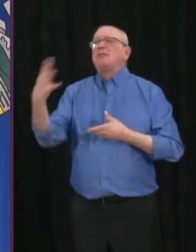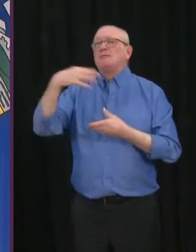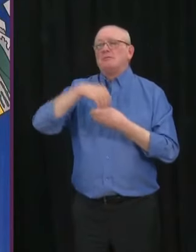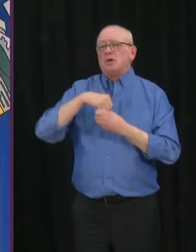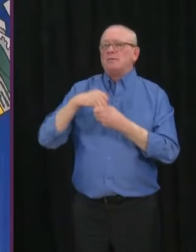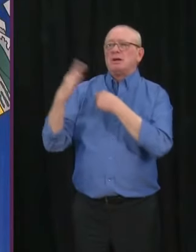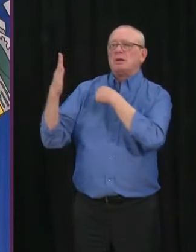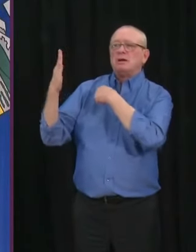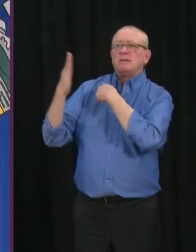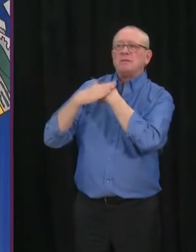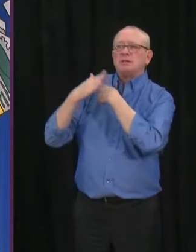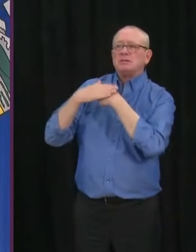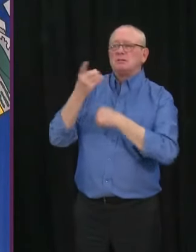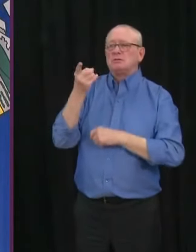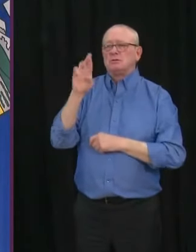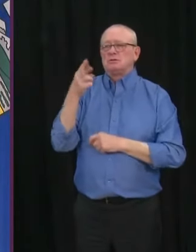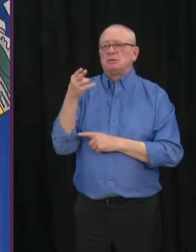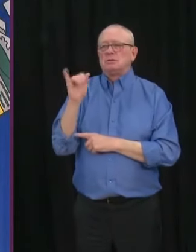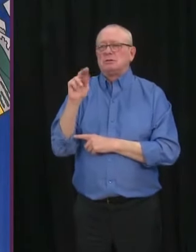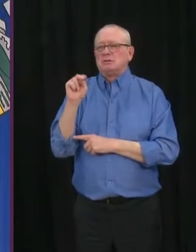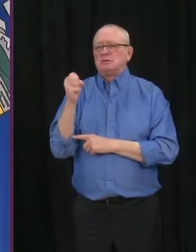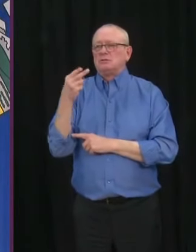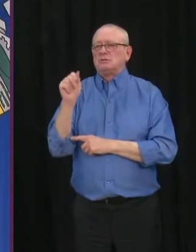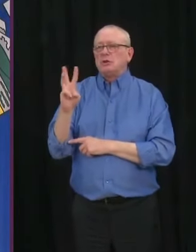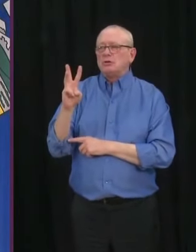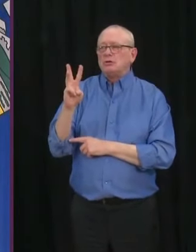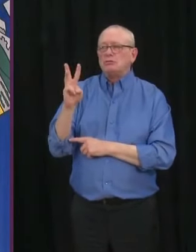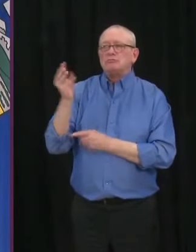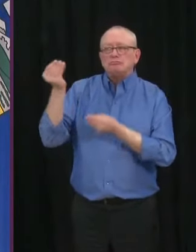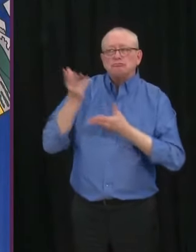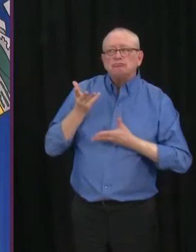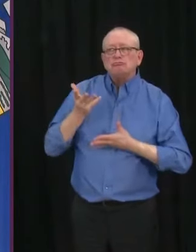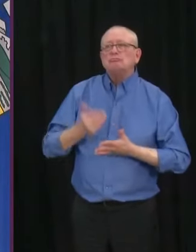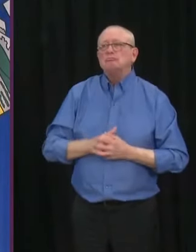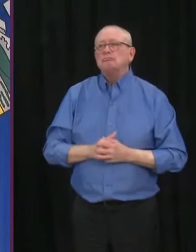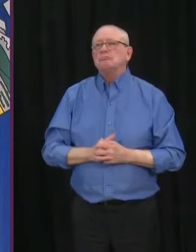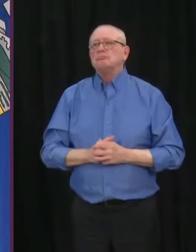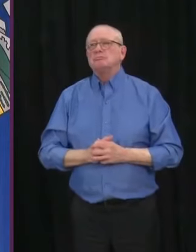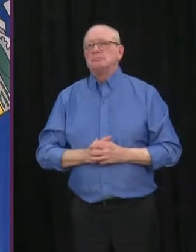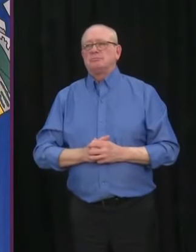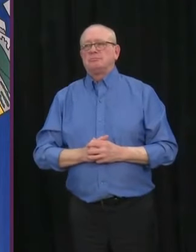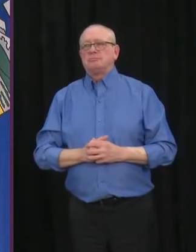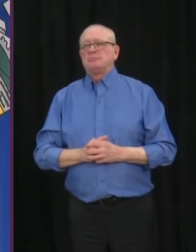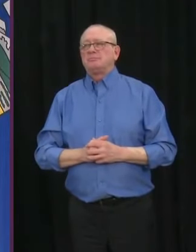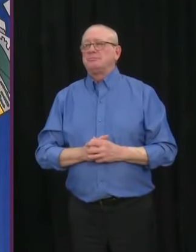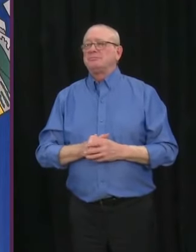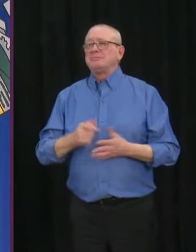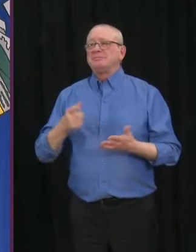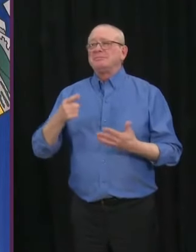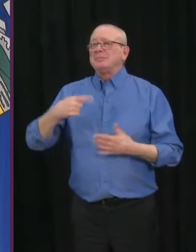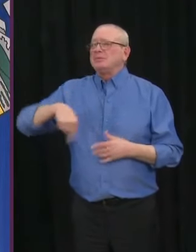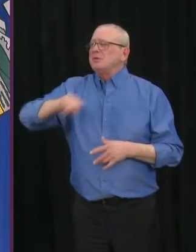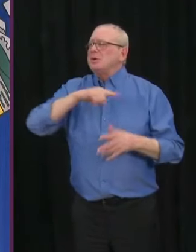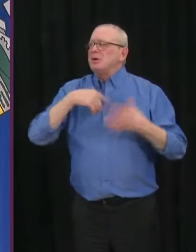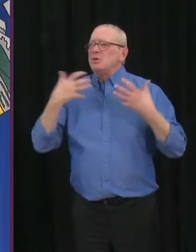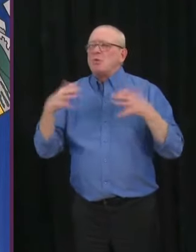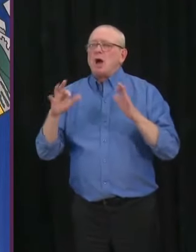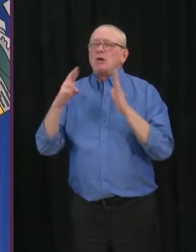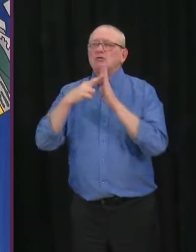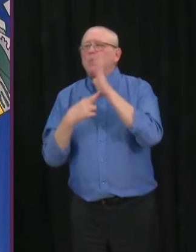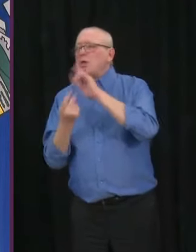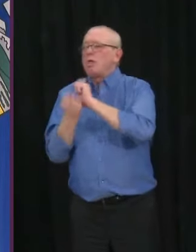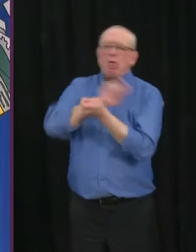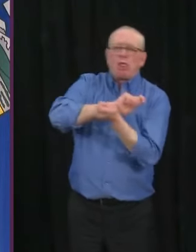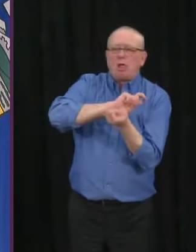Medical Officer of Health, Dr. Hinshaw. We want to stop, as a province, going back and forth with tightening and then loosening